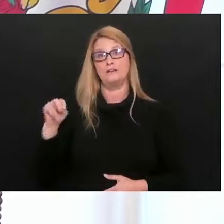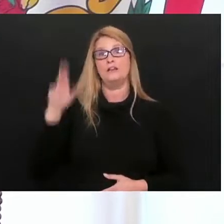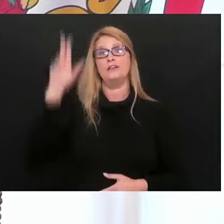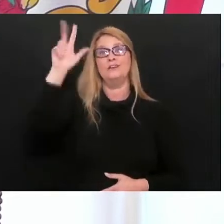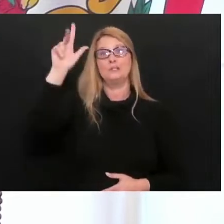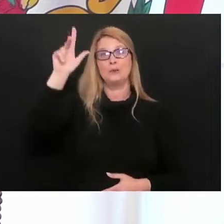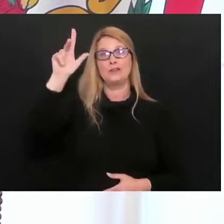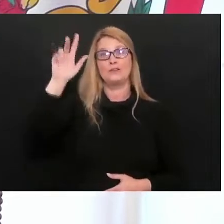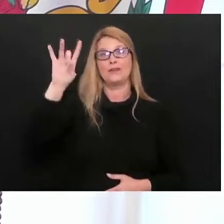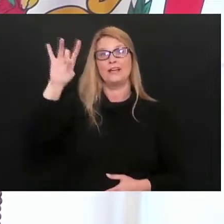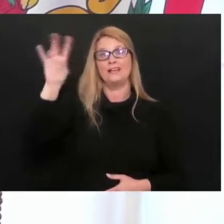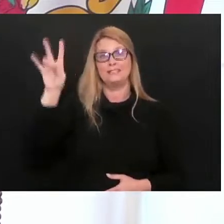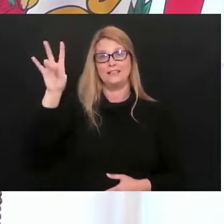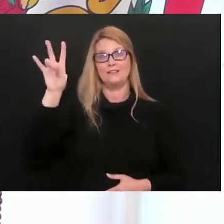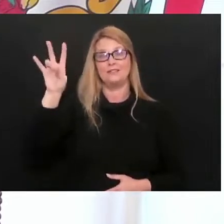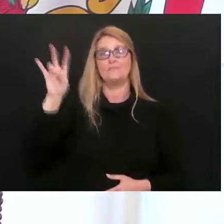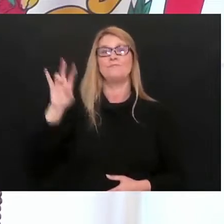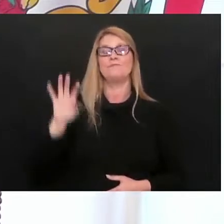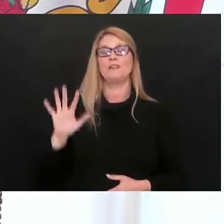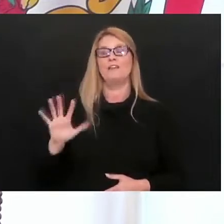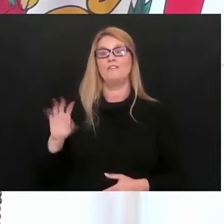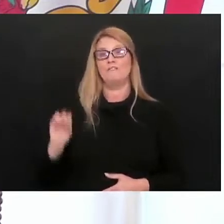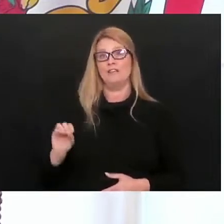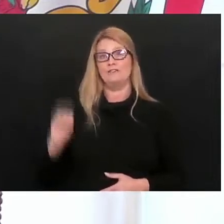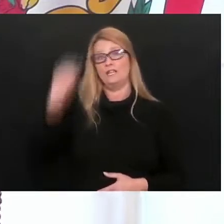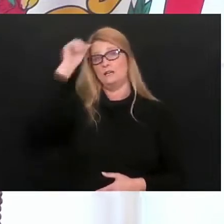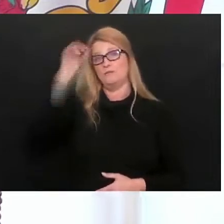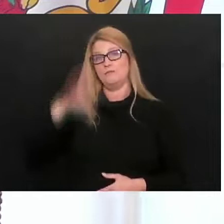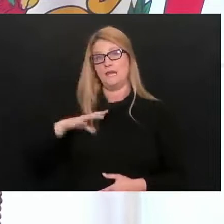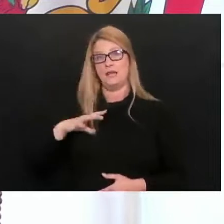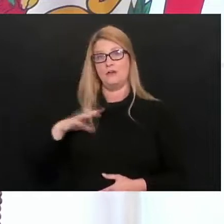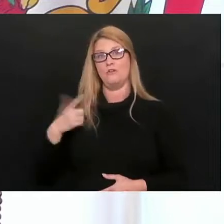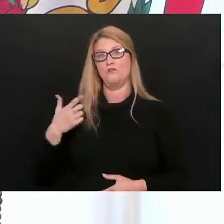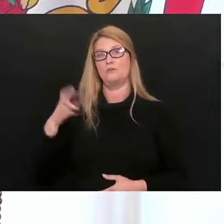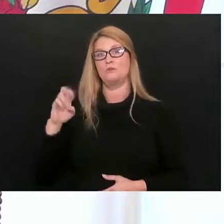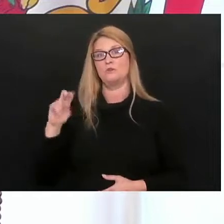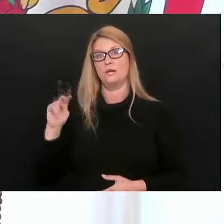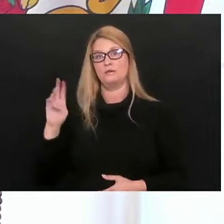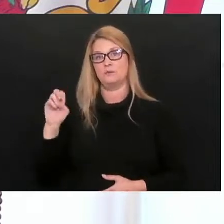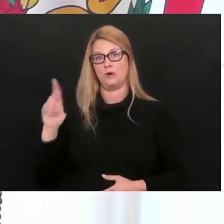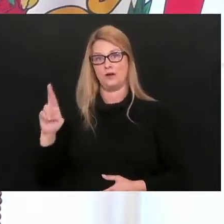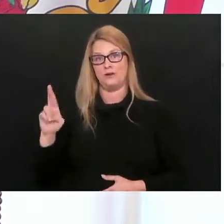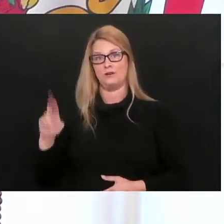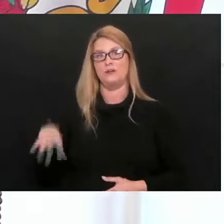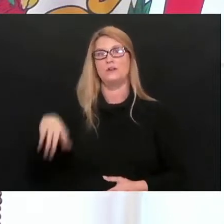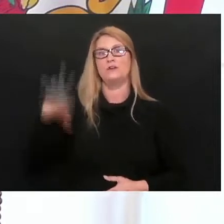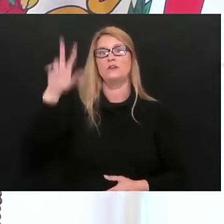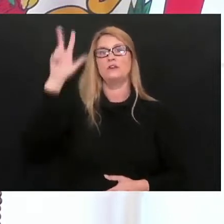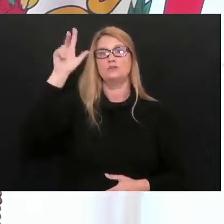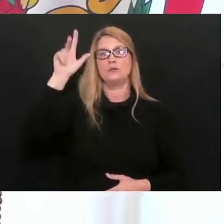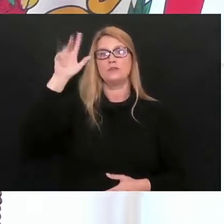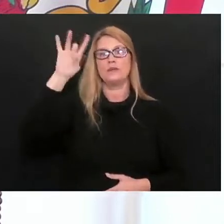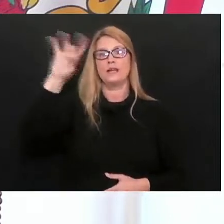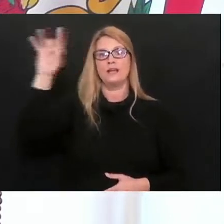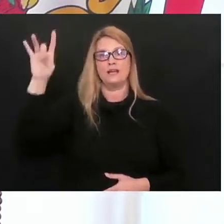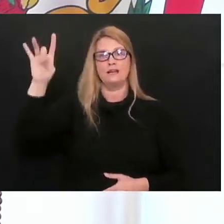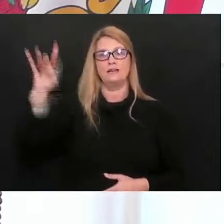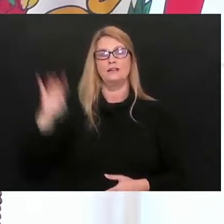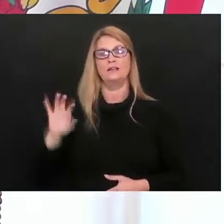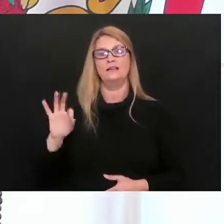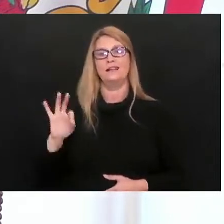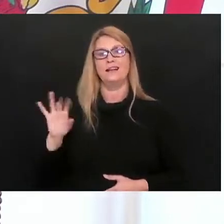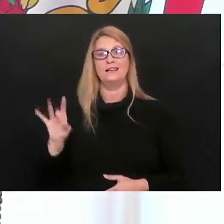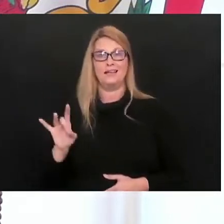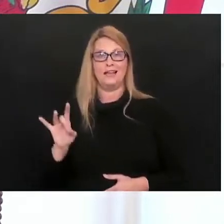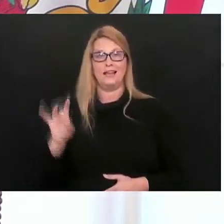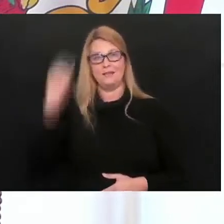2,387th death, a 50-year-old male from Greenberg County. Our 2,388th death, a 98